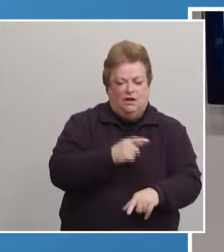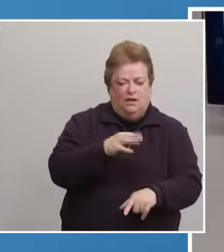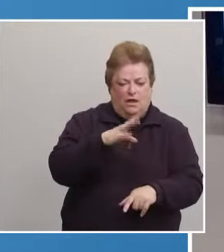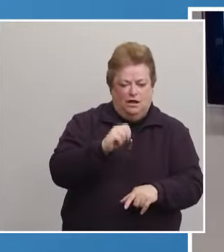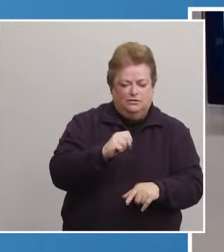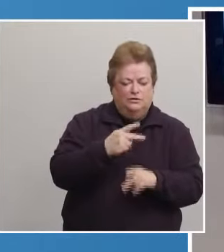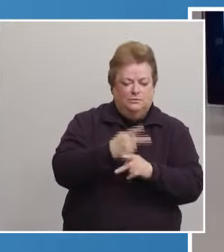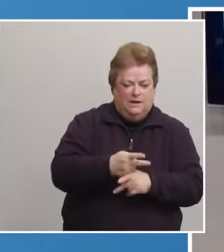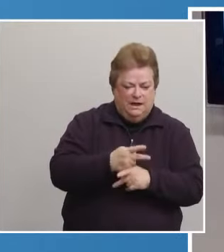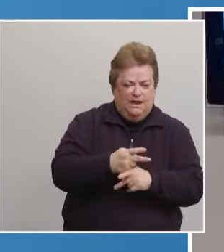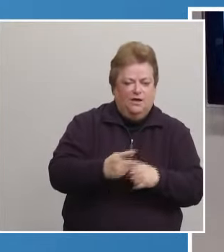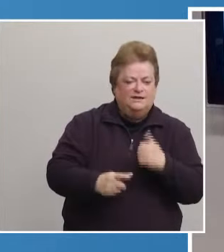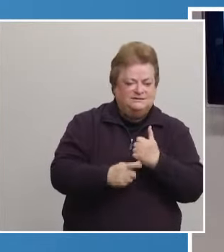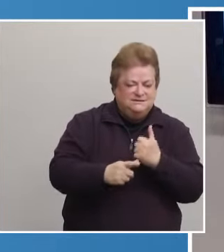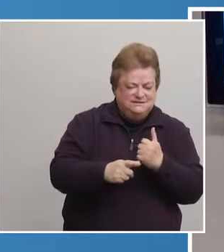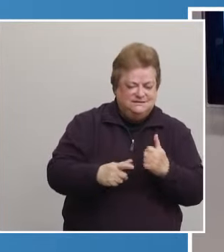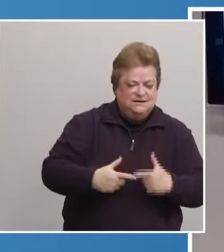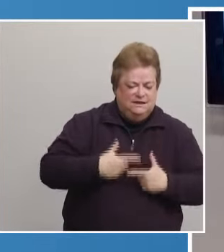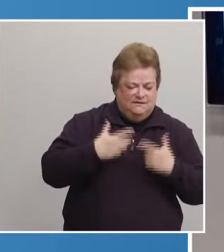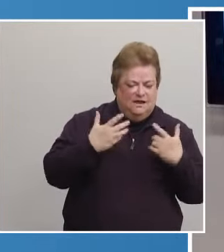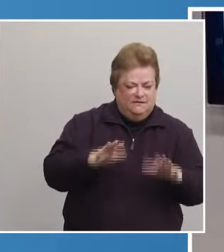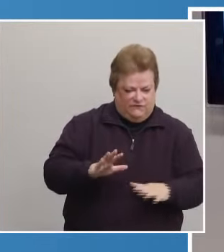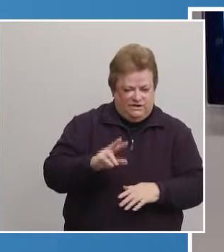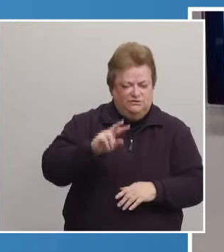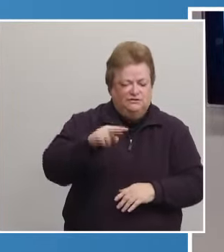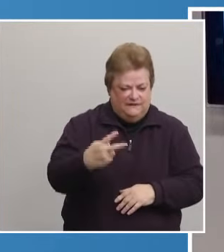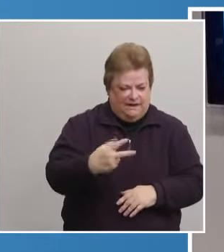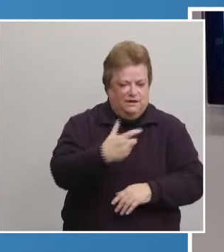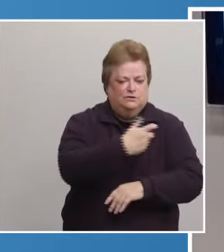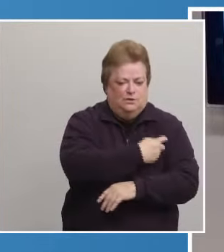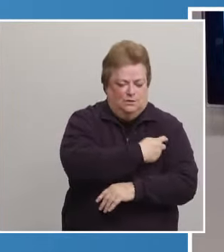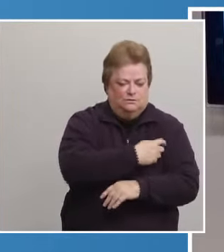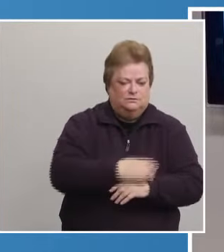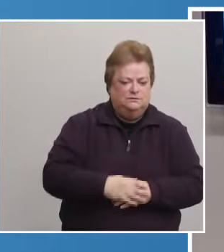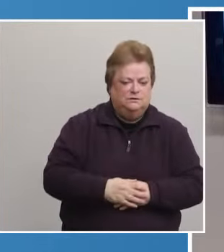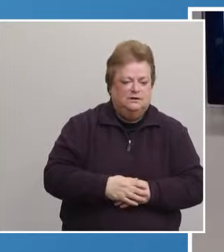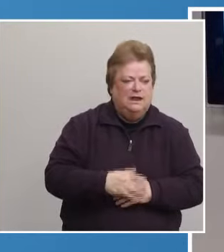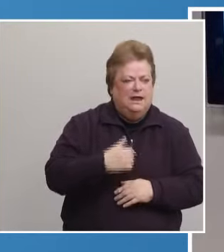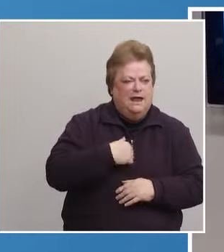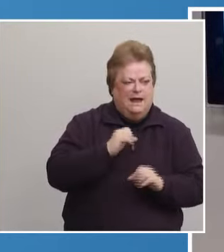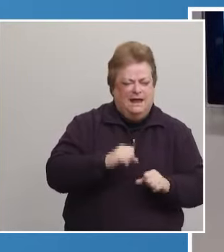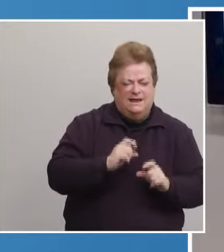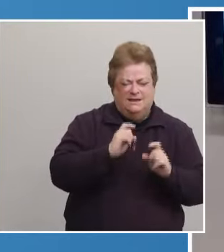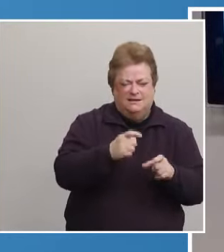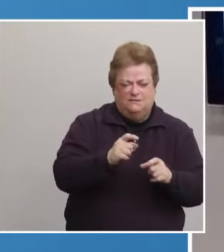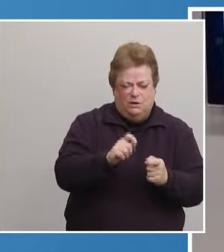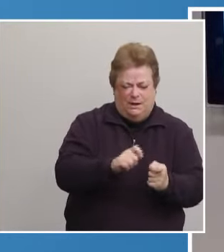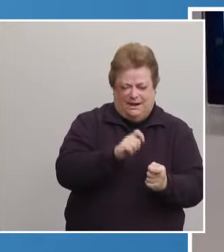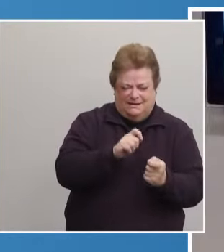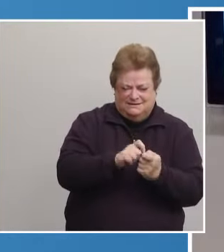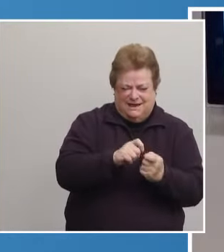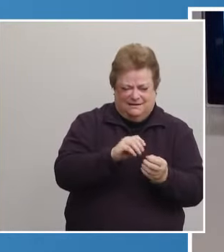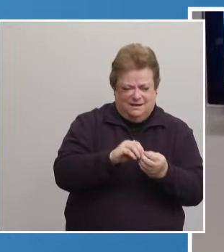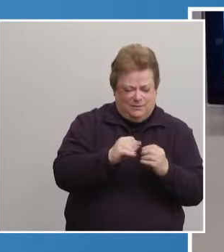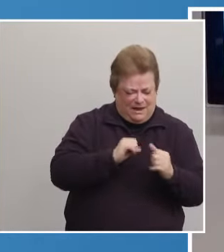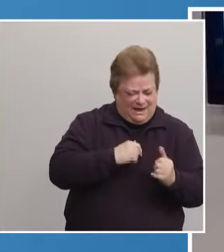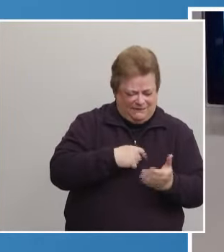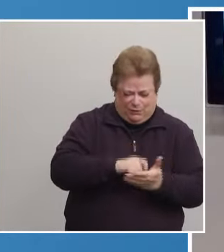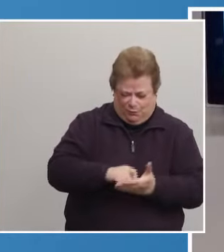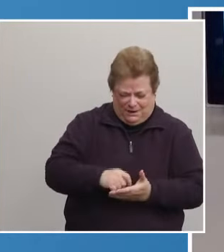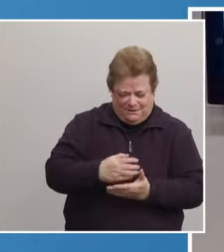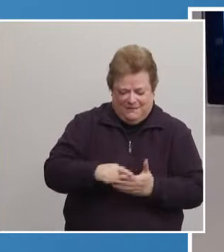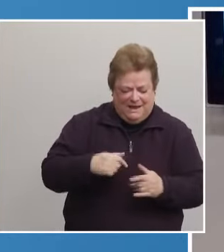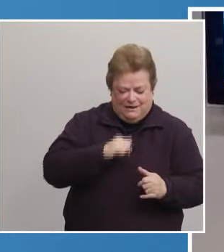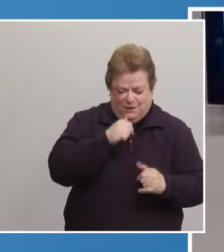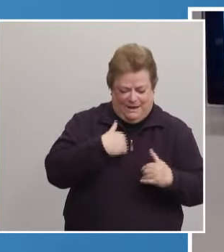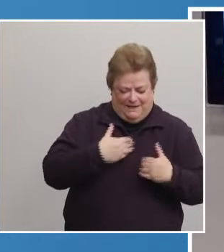assisted livings, they're receiving the second dose. I can get you an exact number. I actually have it written down, but not right in